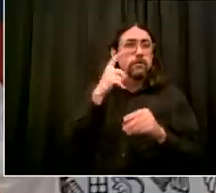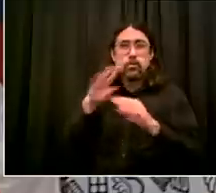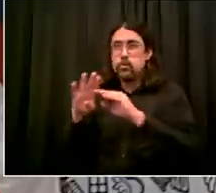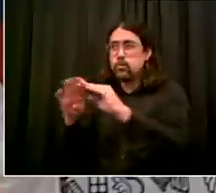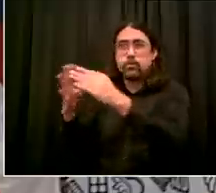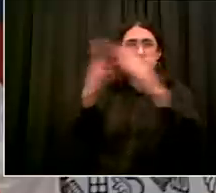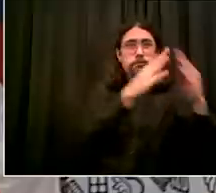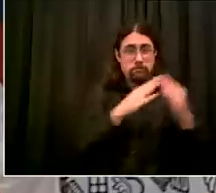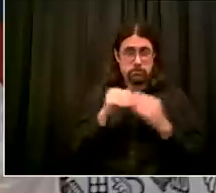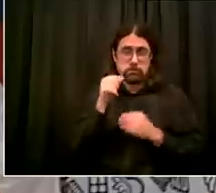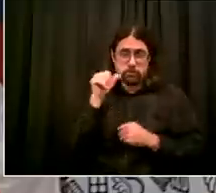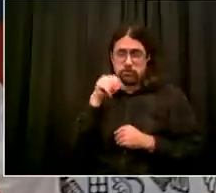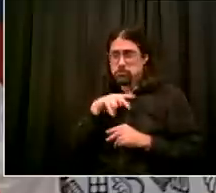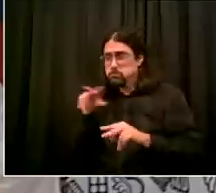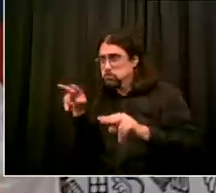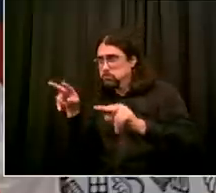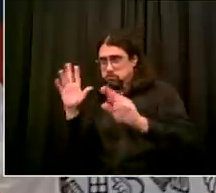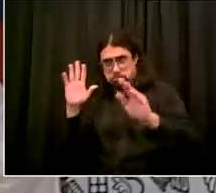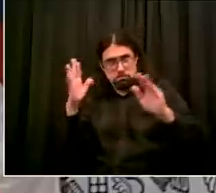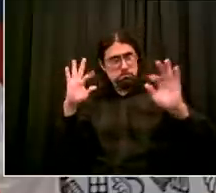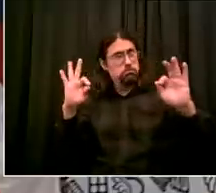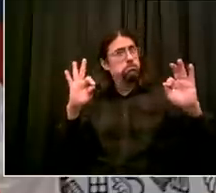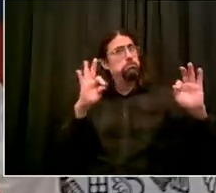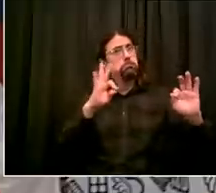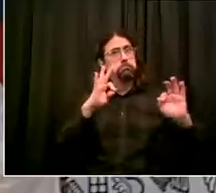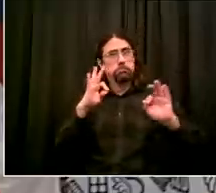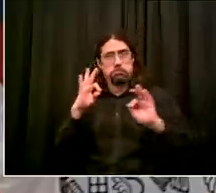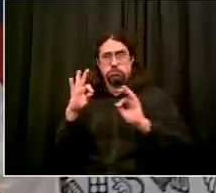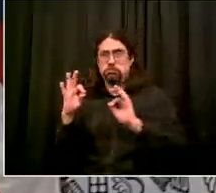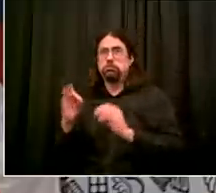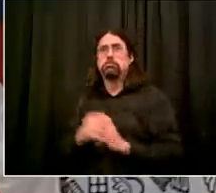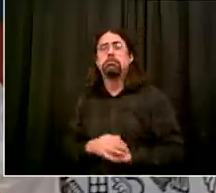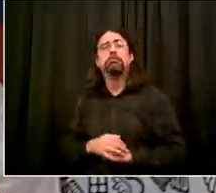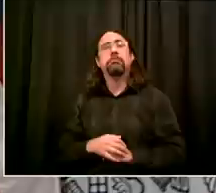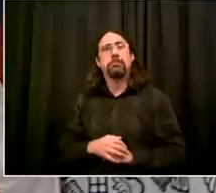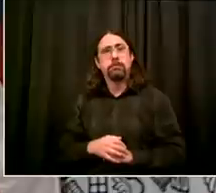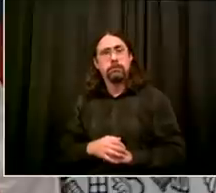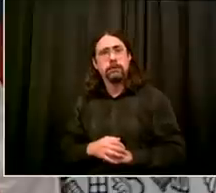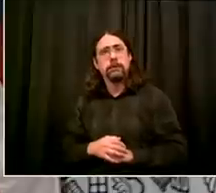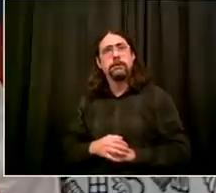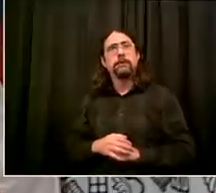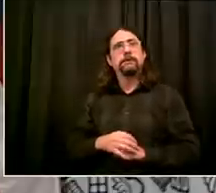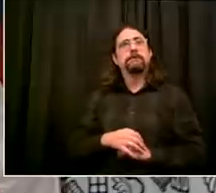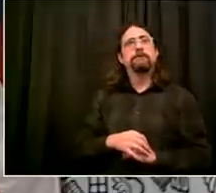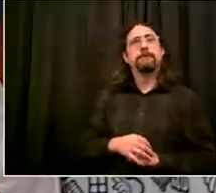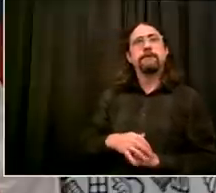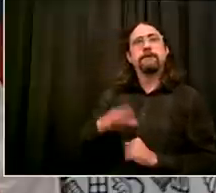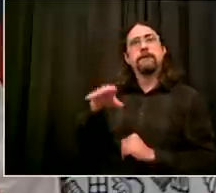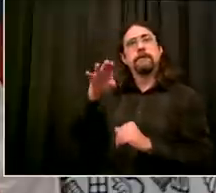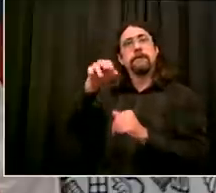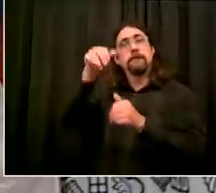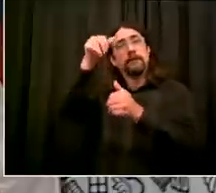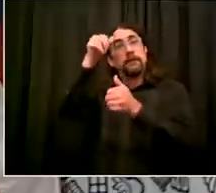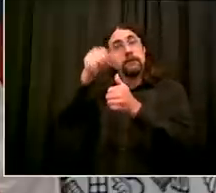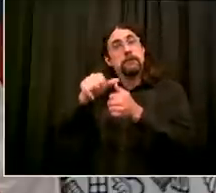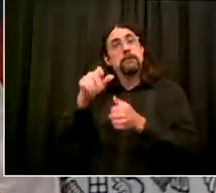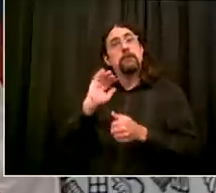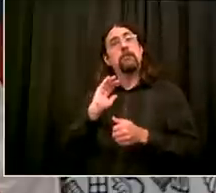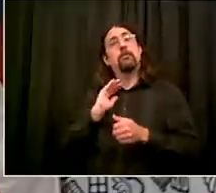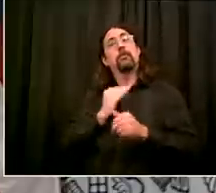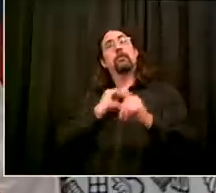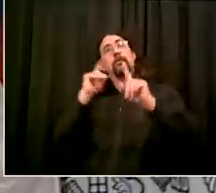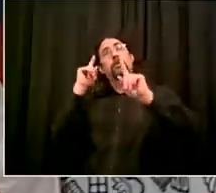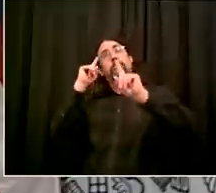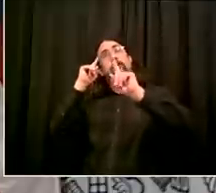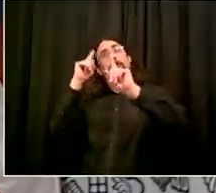to be up and running september 10th 11 days later 1800 sites up and the staffing was right